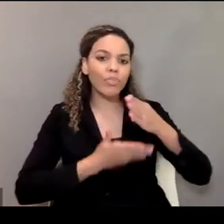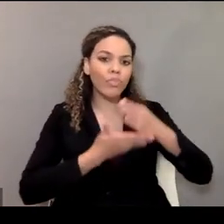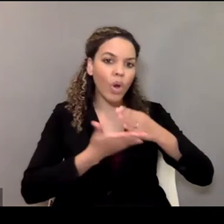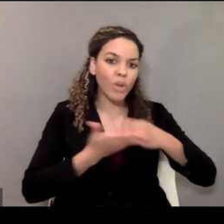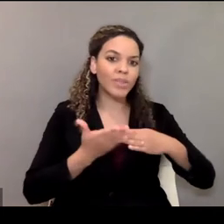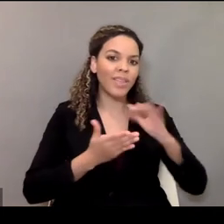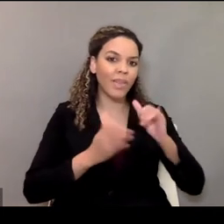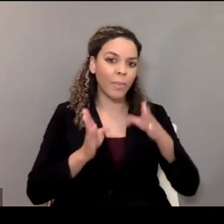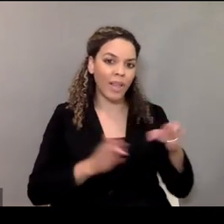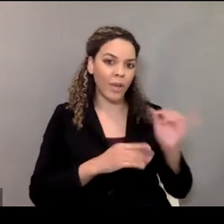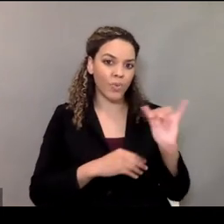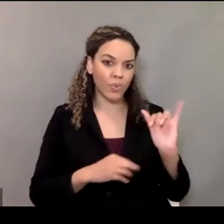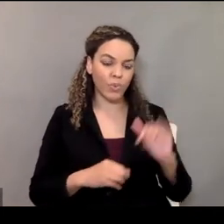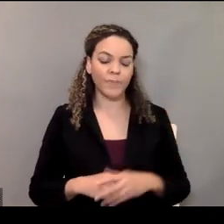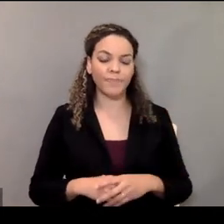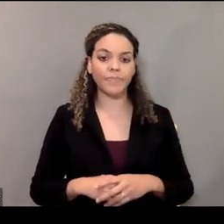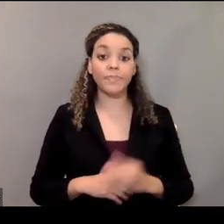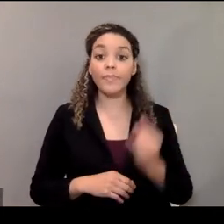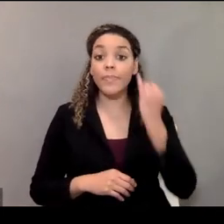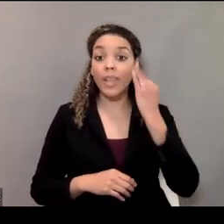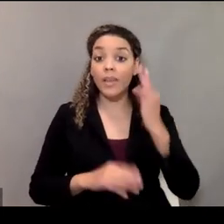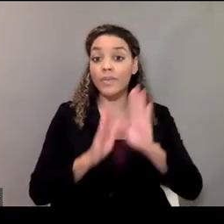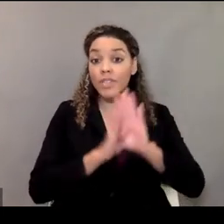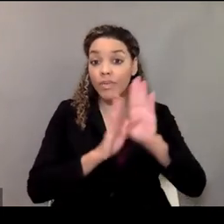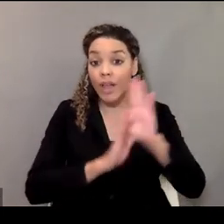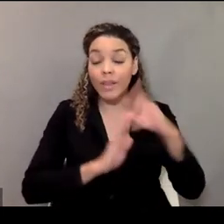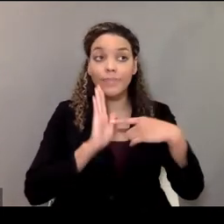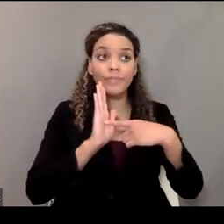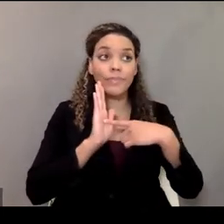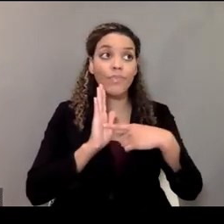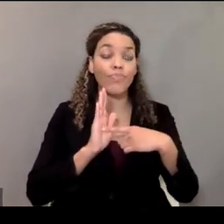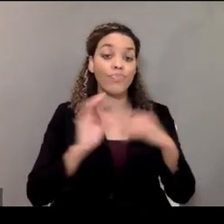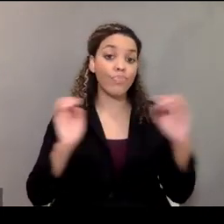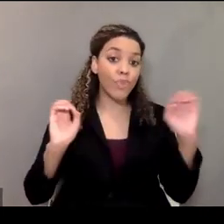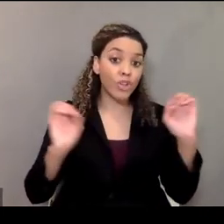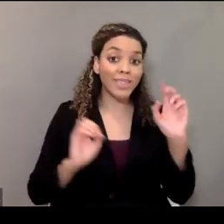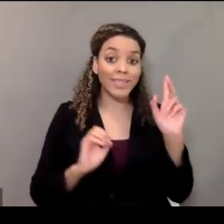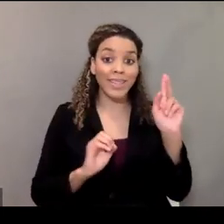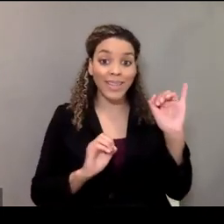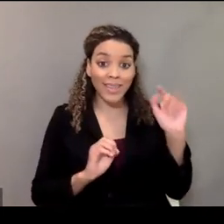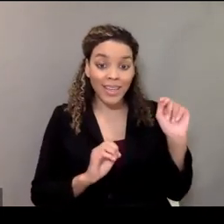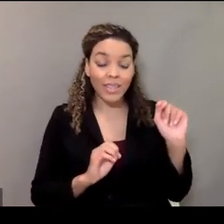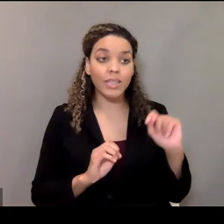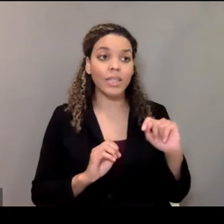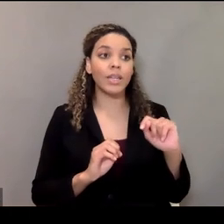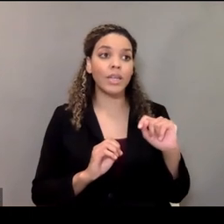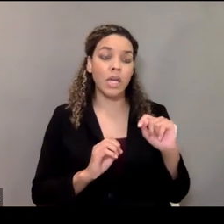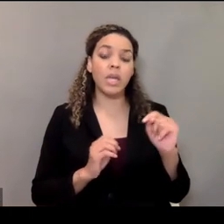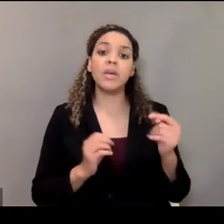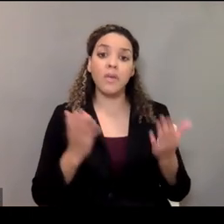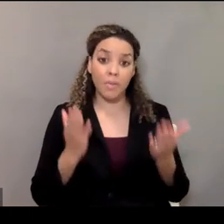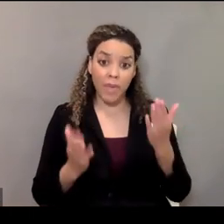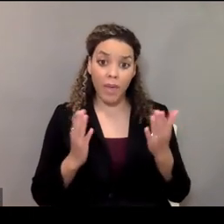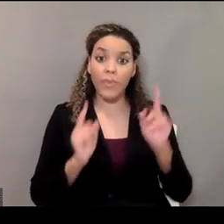parts of the plan. If you're developing things like an emergency kit, you may